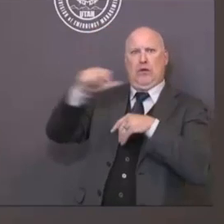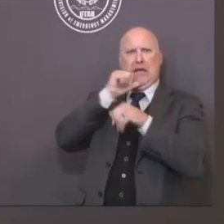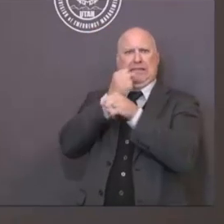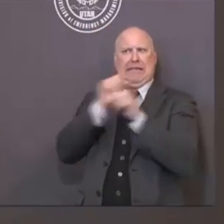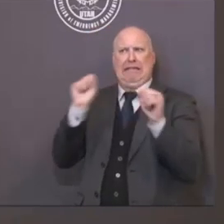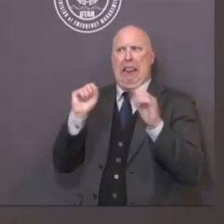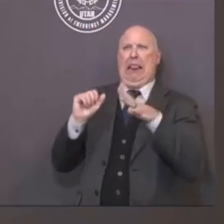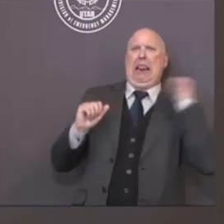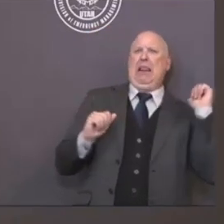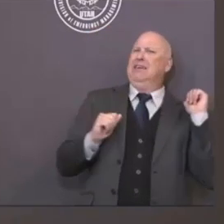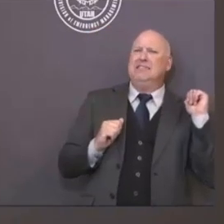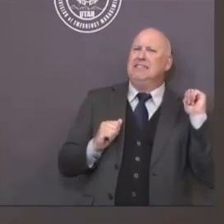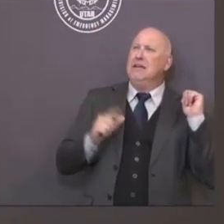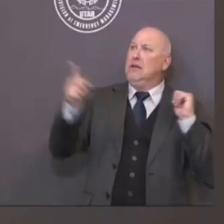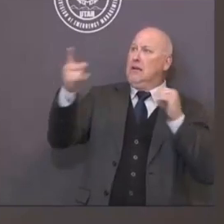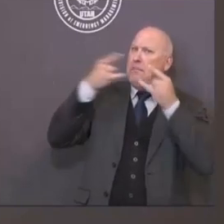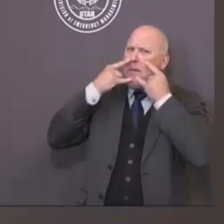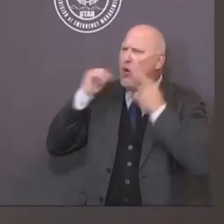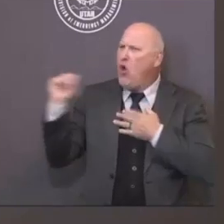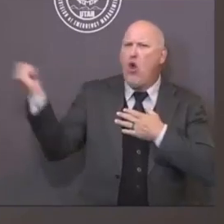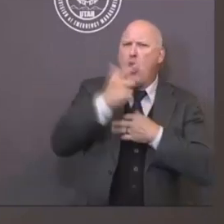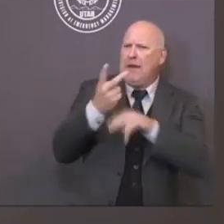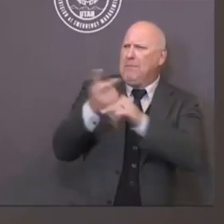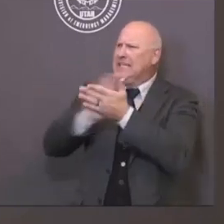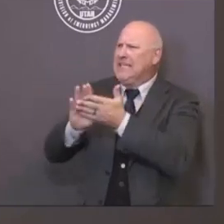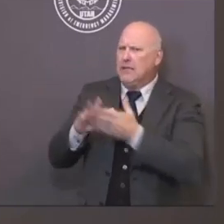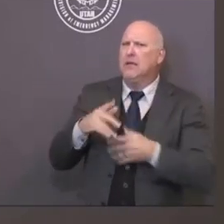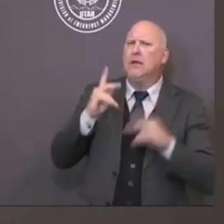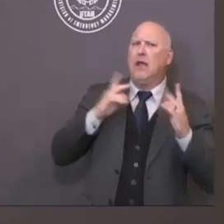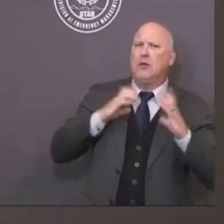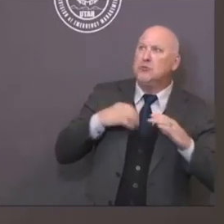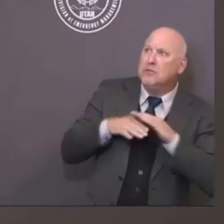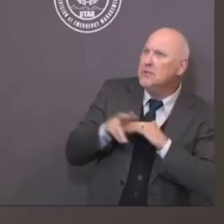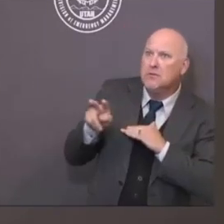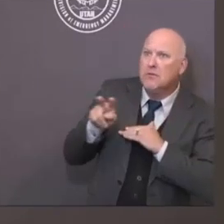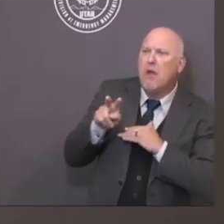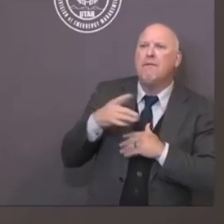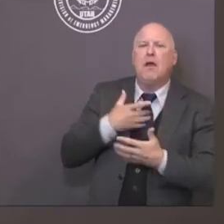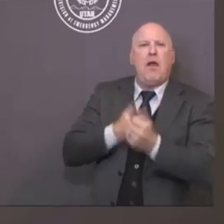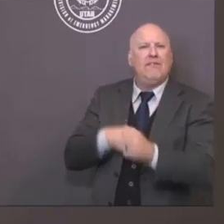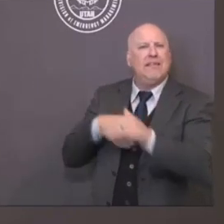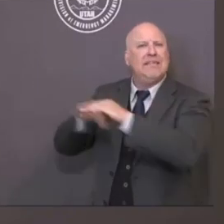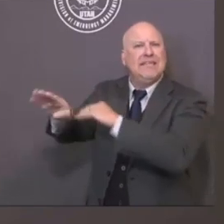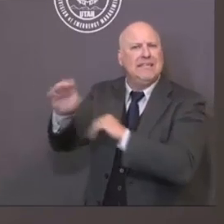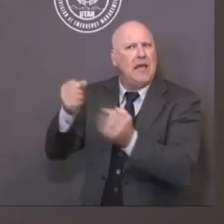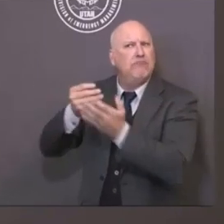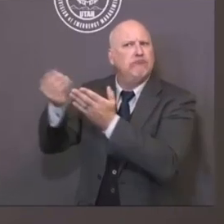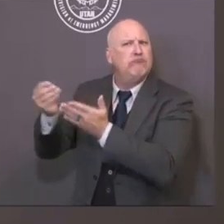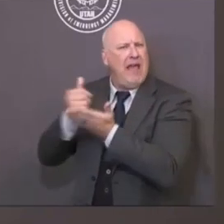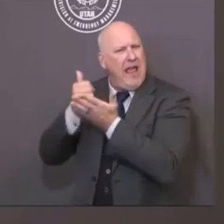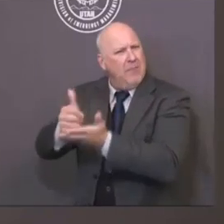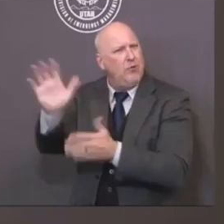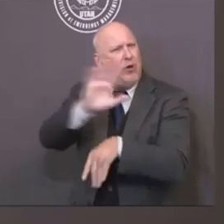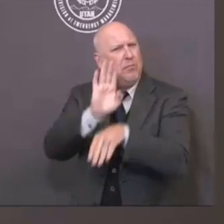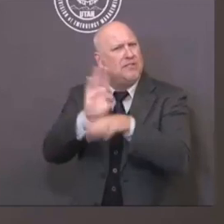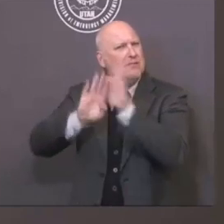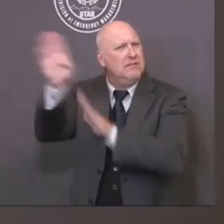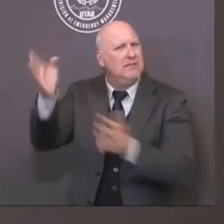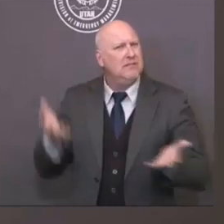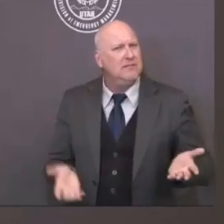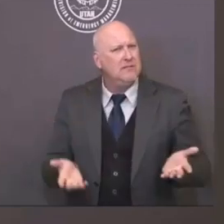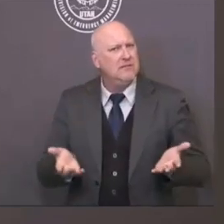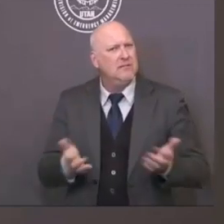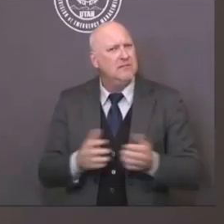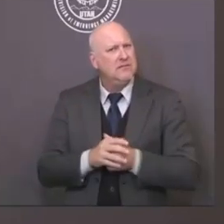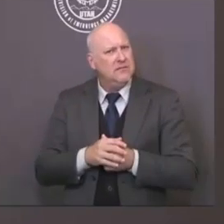innovation, find ways to make that known to the consumer that this is a safe environment to come and